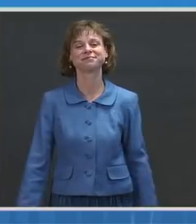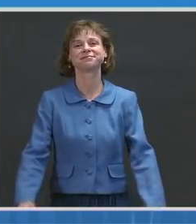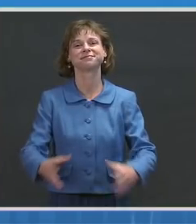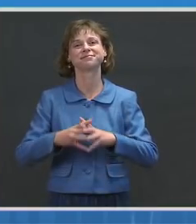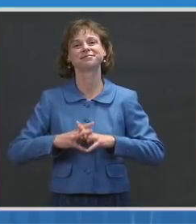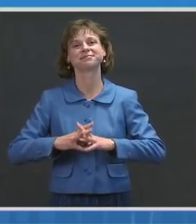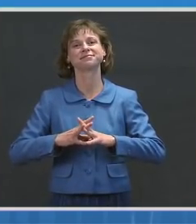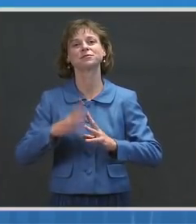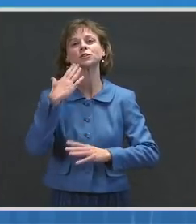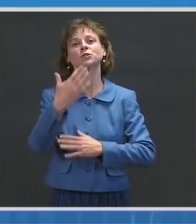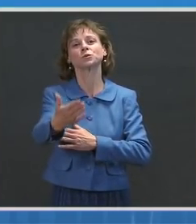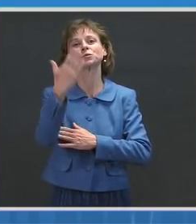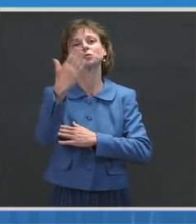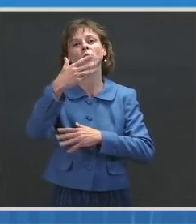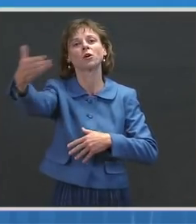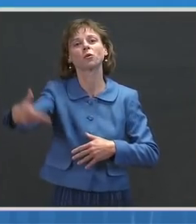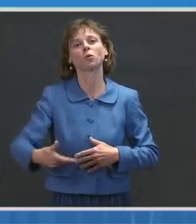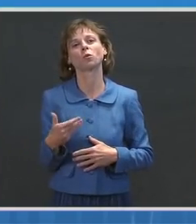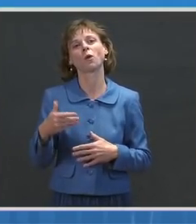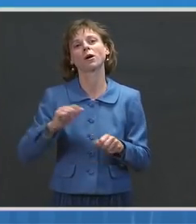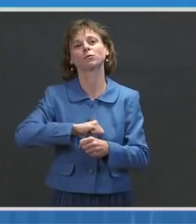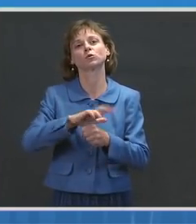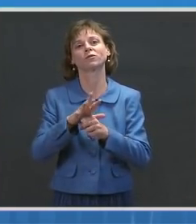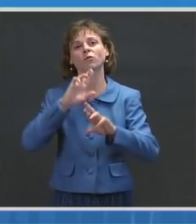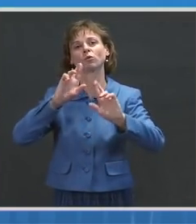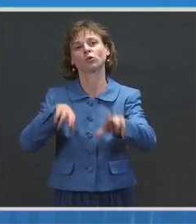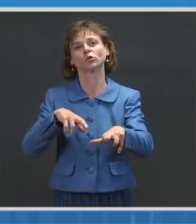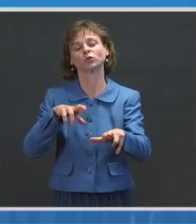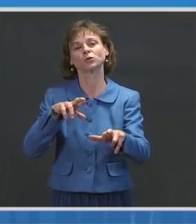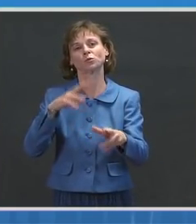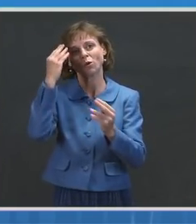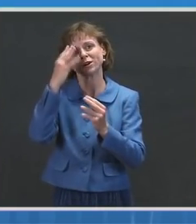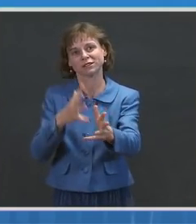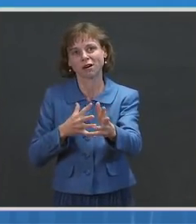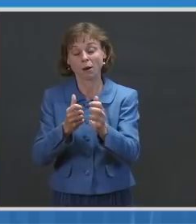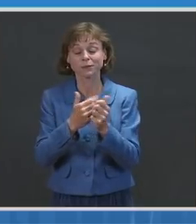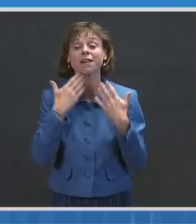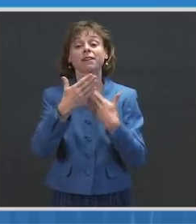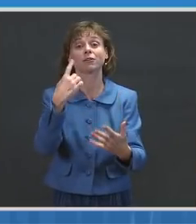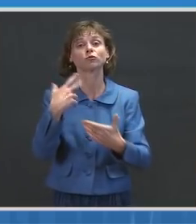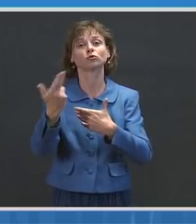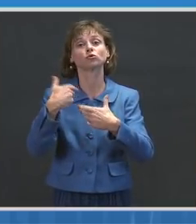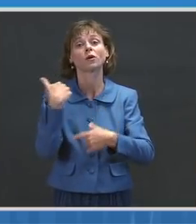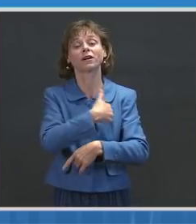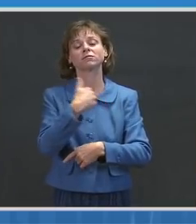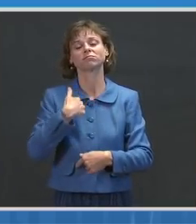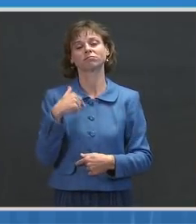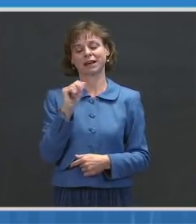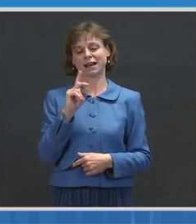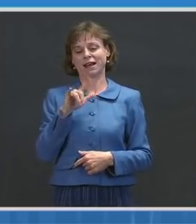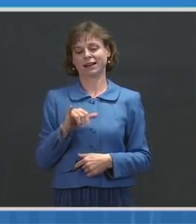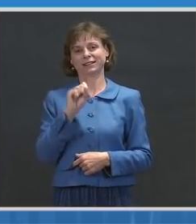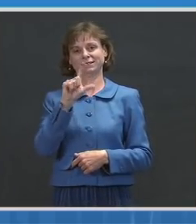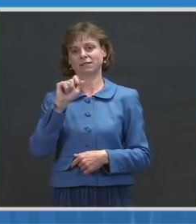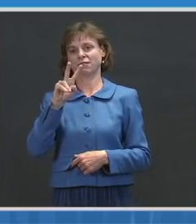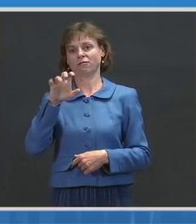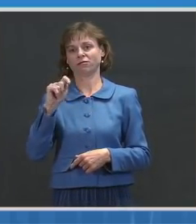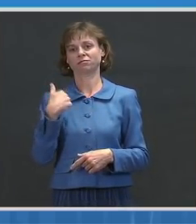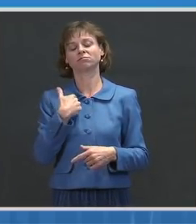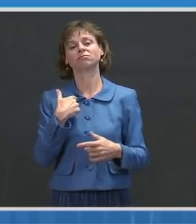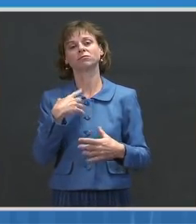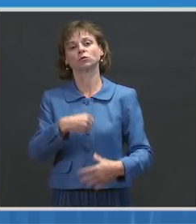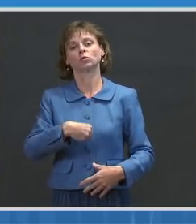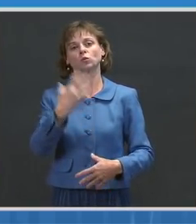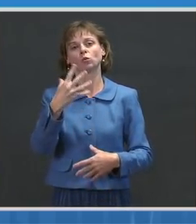Dr. Good morning and welcome to the COVID Response Update. Thank you for joining us. I'm Andy Slavitt, White House Senior Advisor for the COVID Response